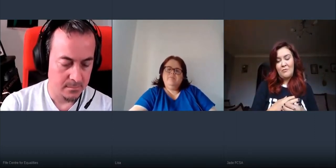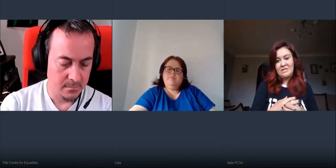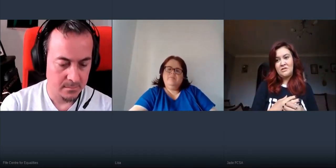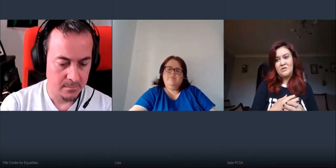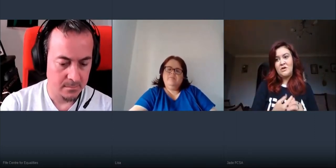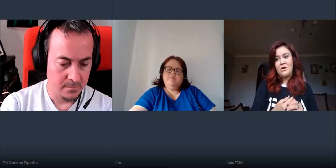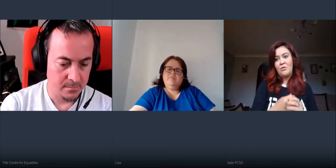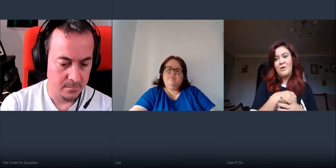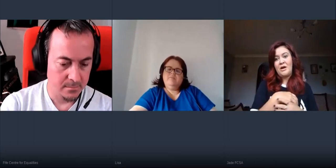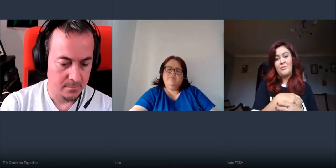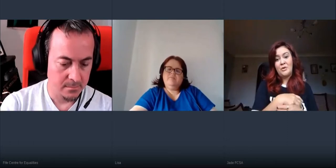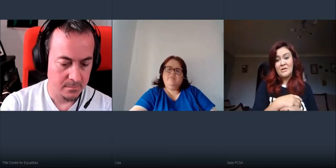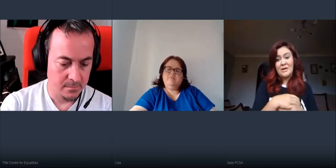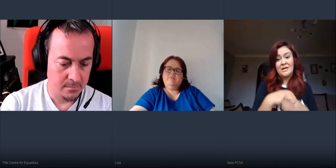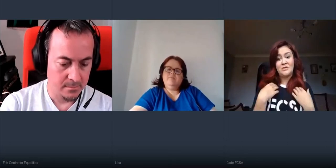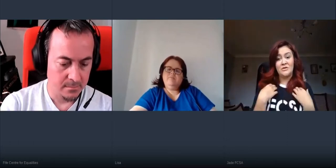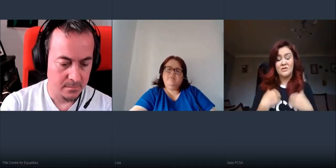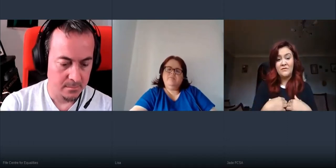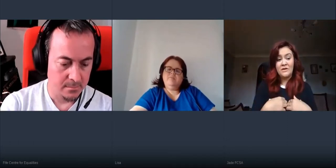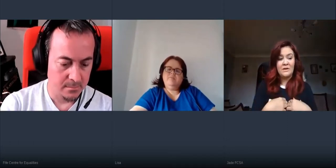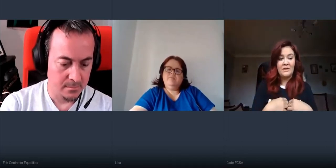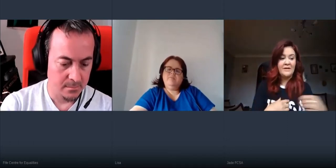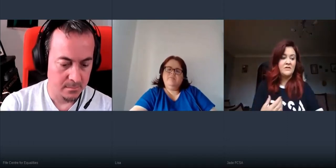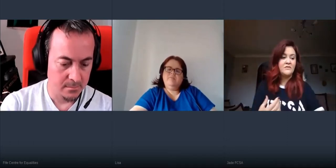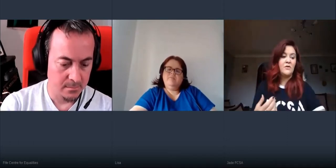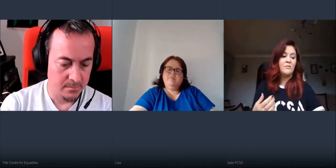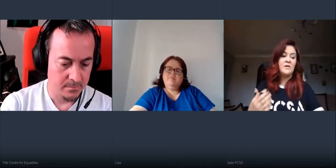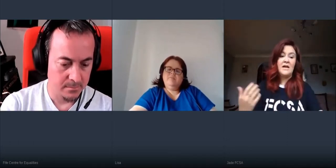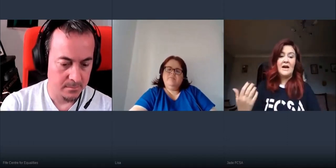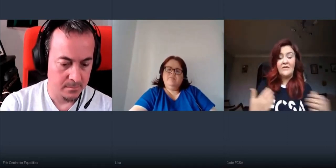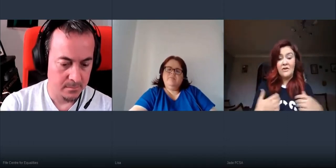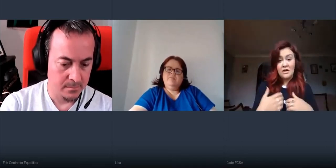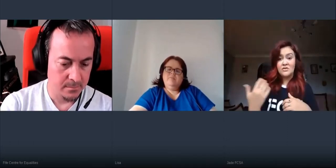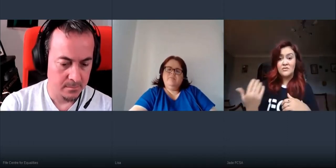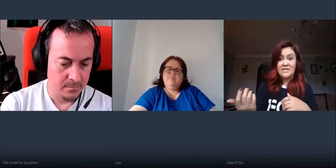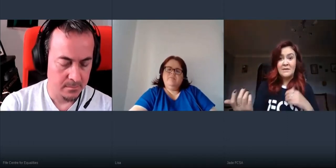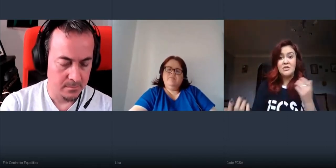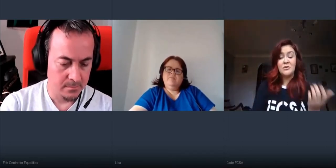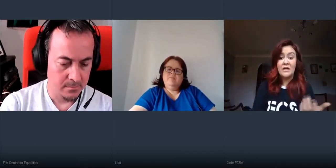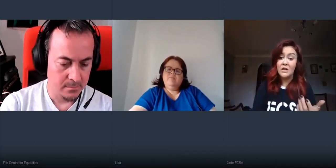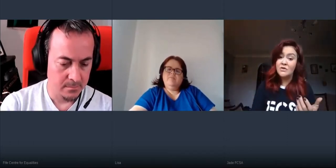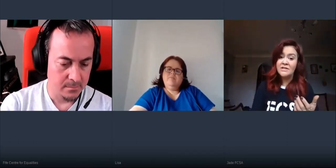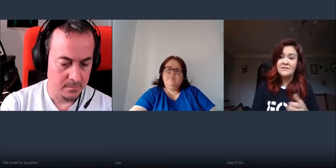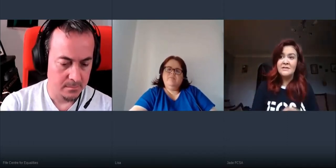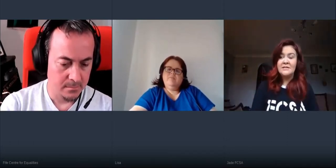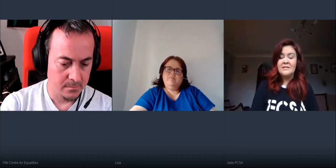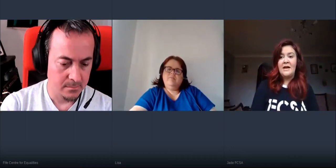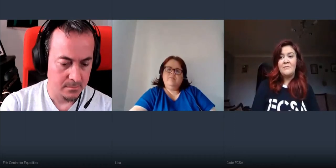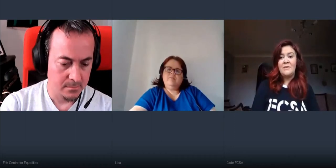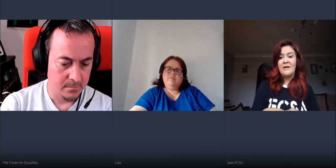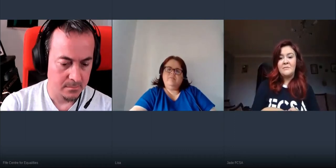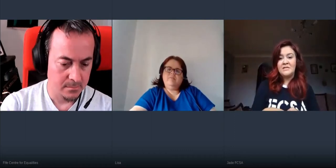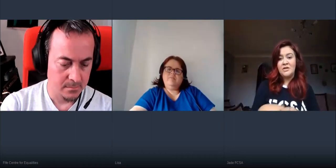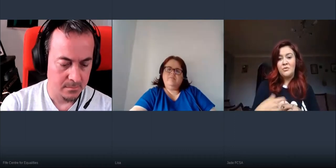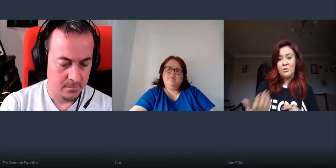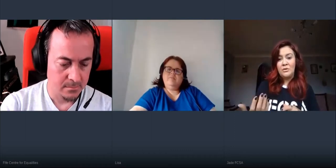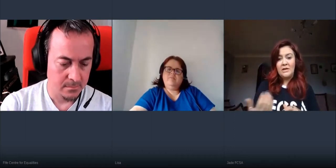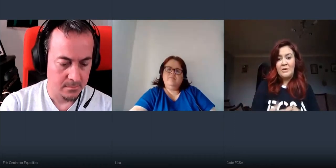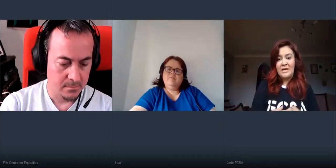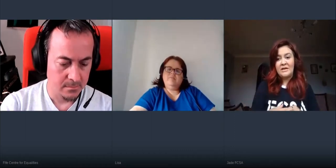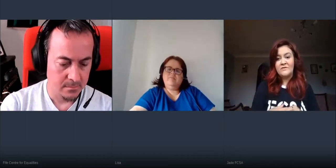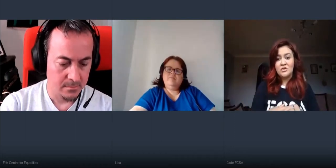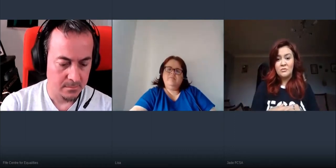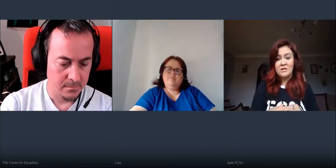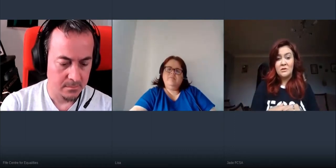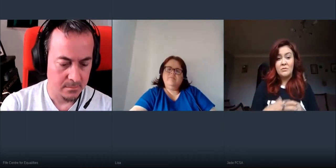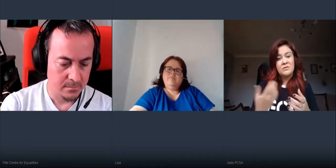campuses so you can go and pick up your wristbands or your sunflower lanyard from either us or reception or inclusion and that means that you won't then be